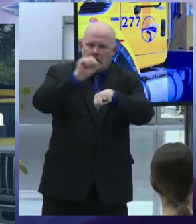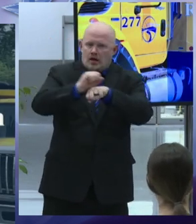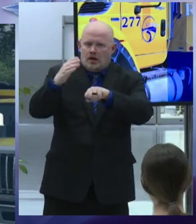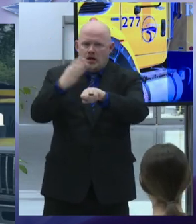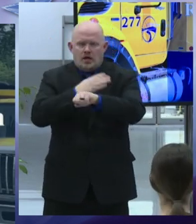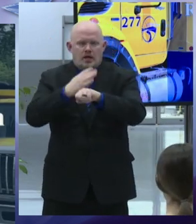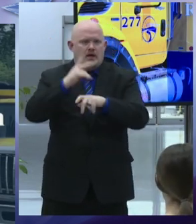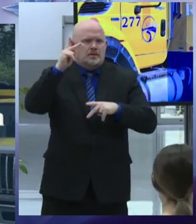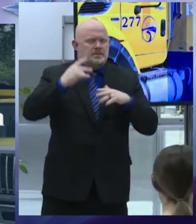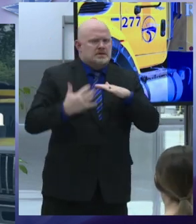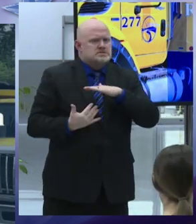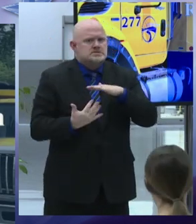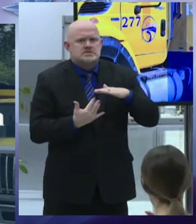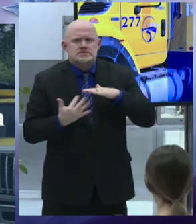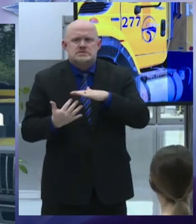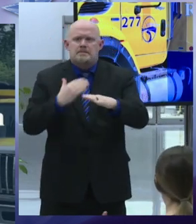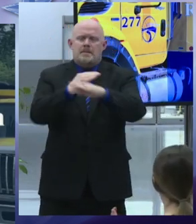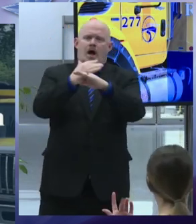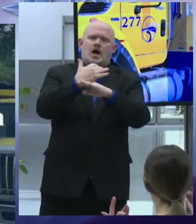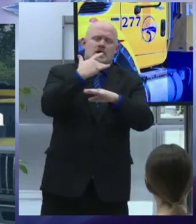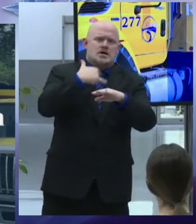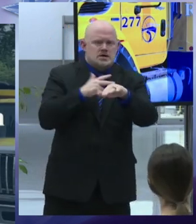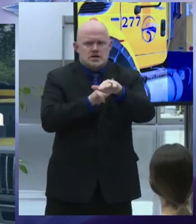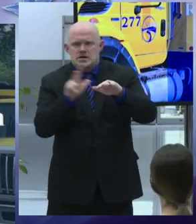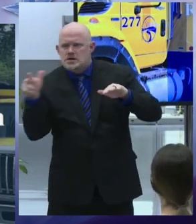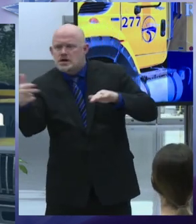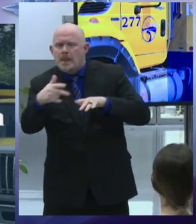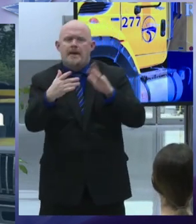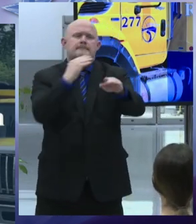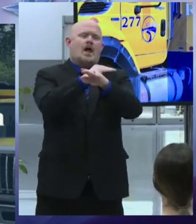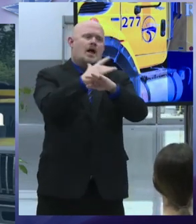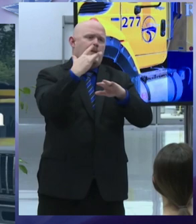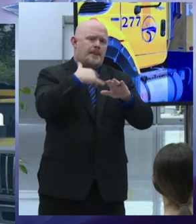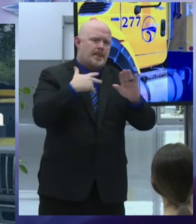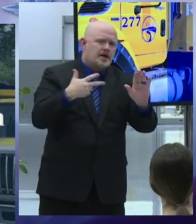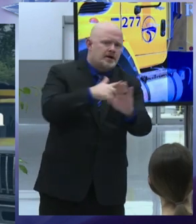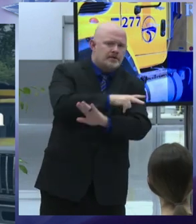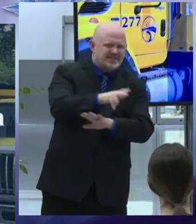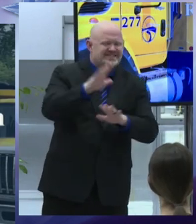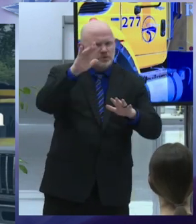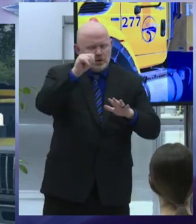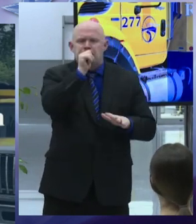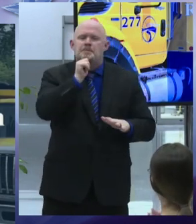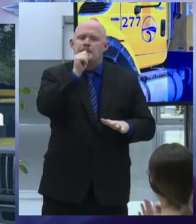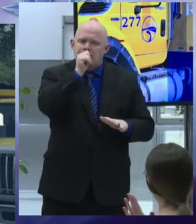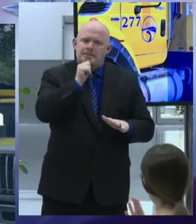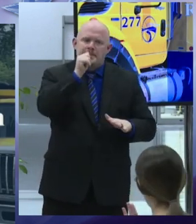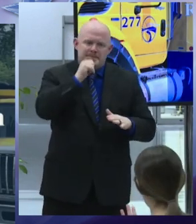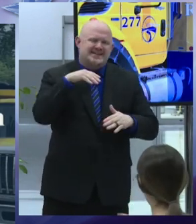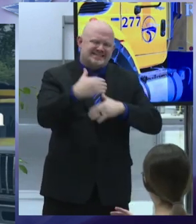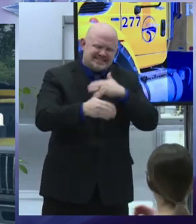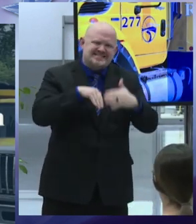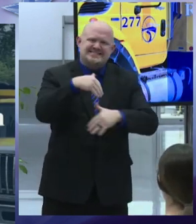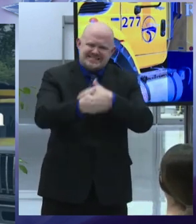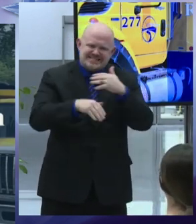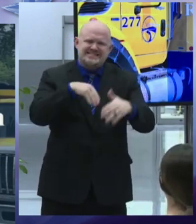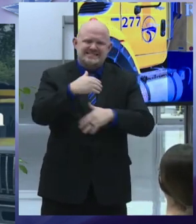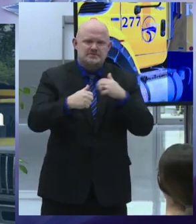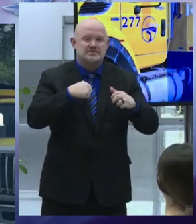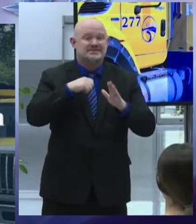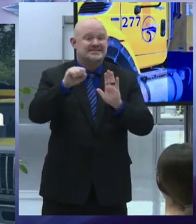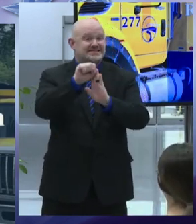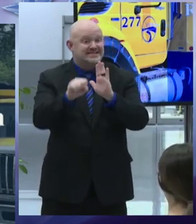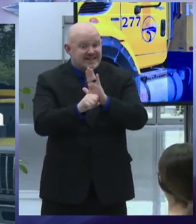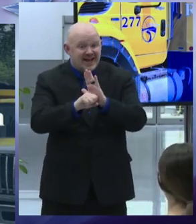in 2022 we will finish work on on state and salina streets begin a massive repaving of west genesis street from downtown to the city line